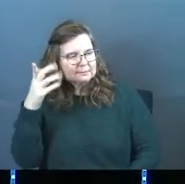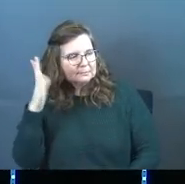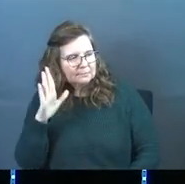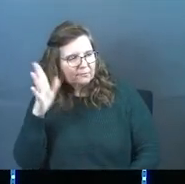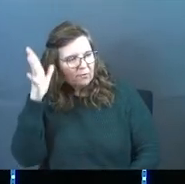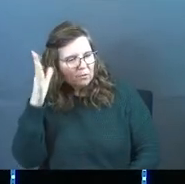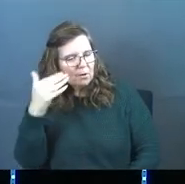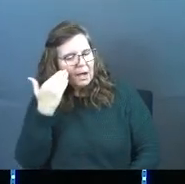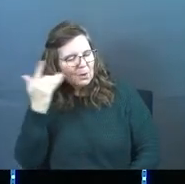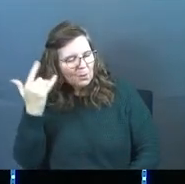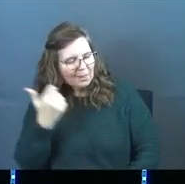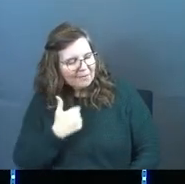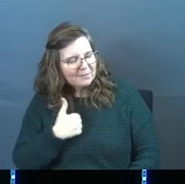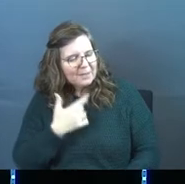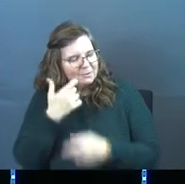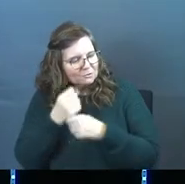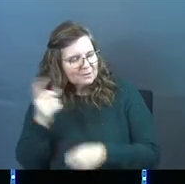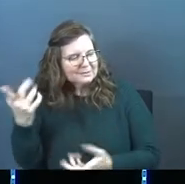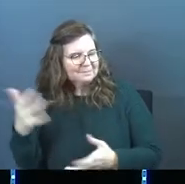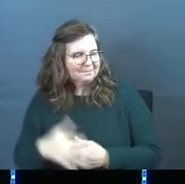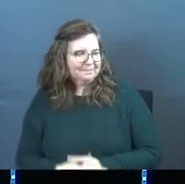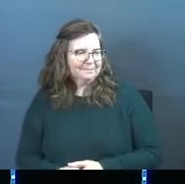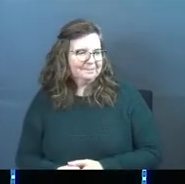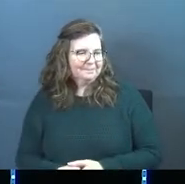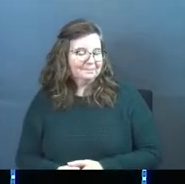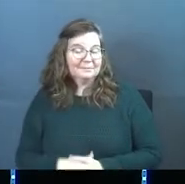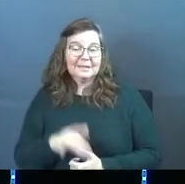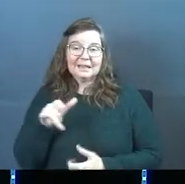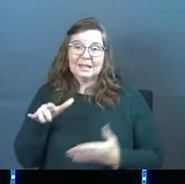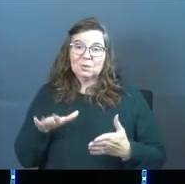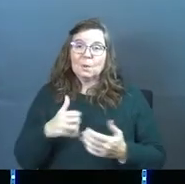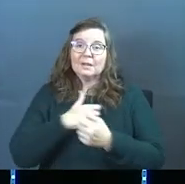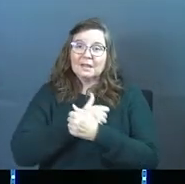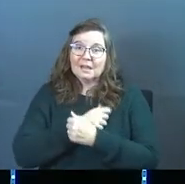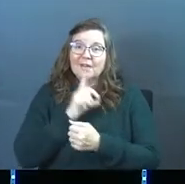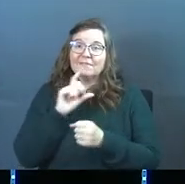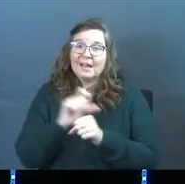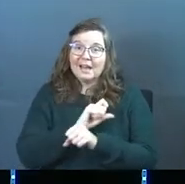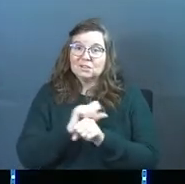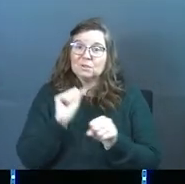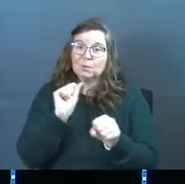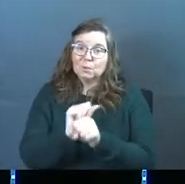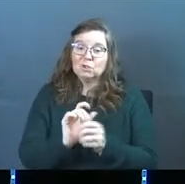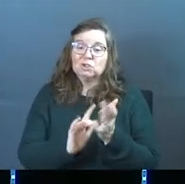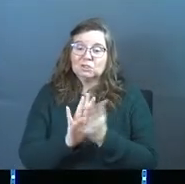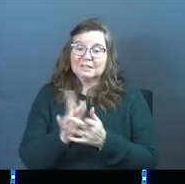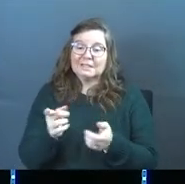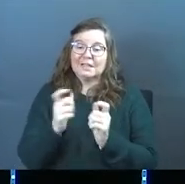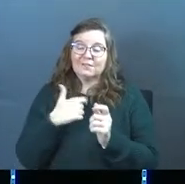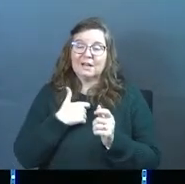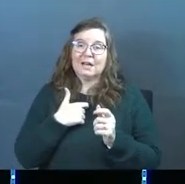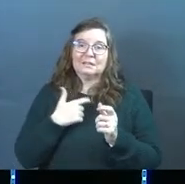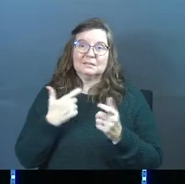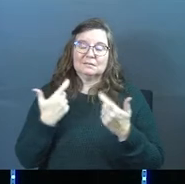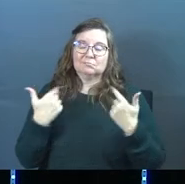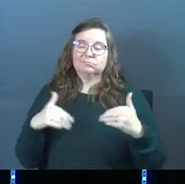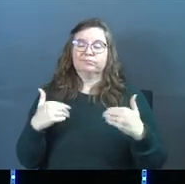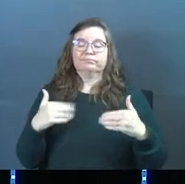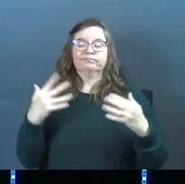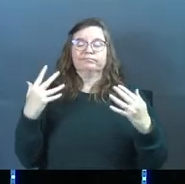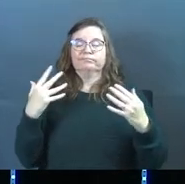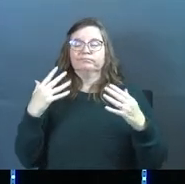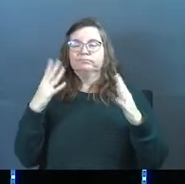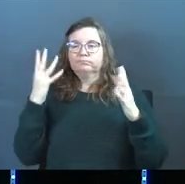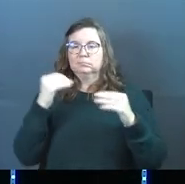I know he loves me. I'm going to trust him. That's the way that love actually works. Jesus has given us a master class here.